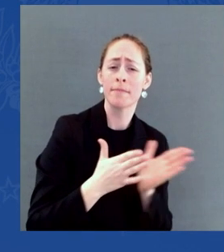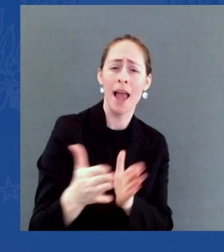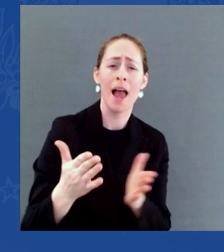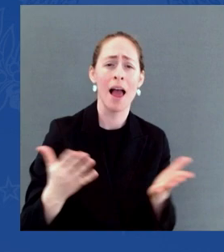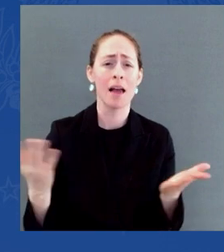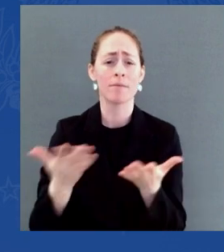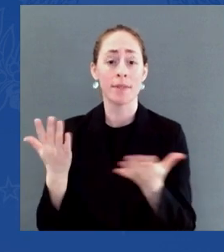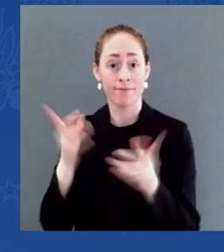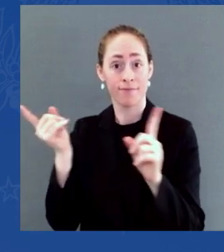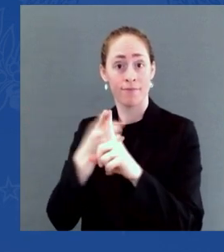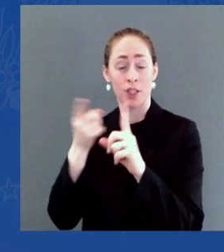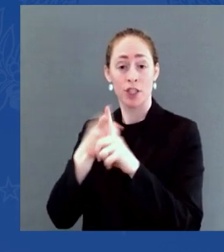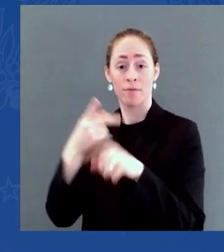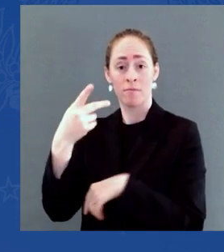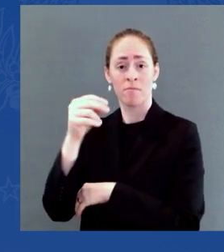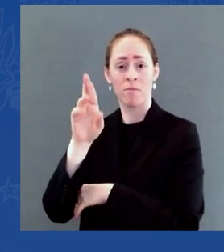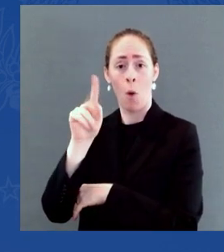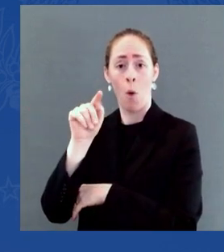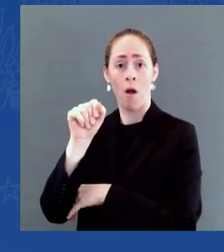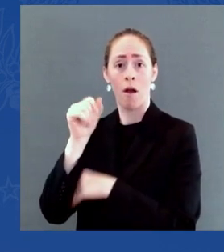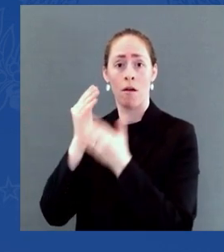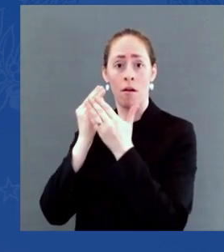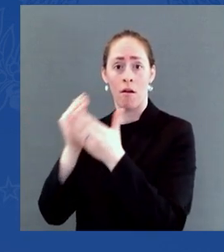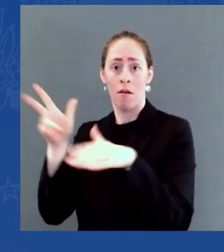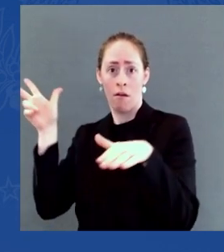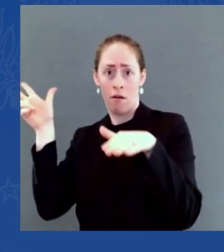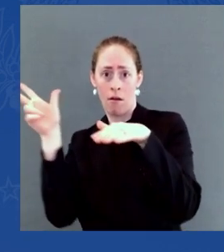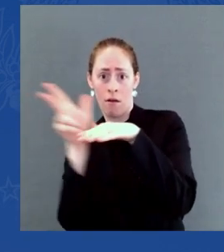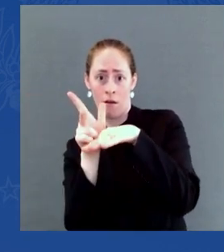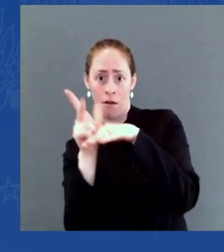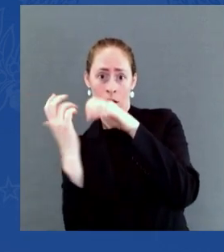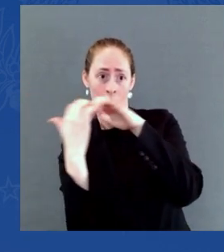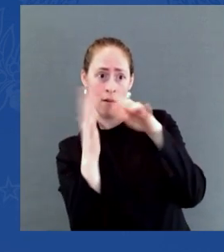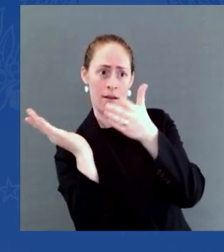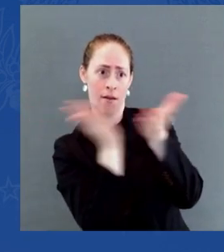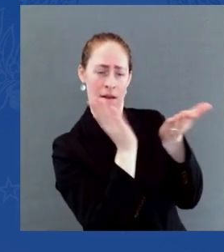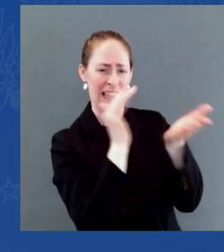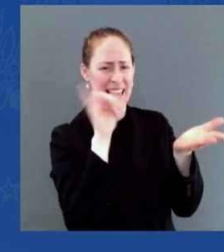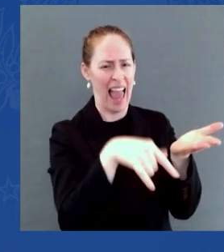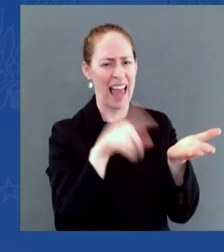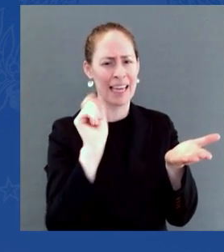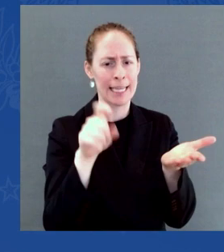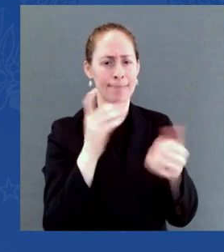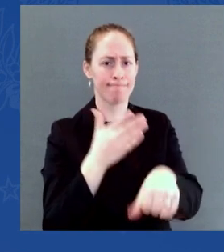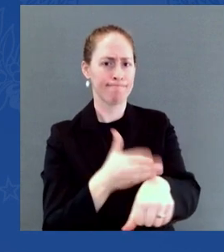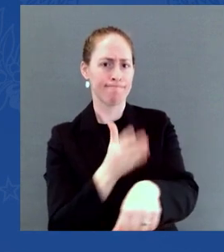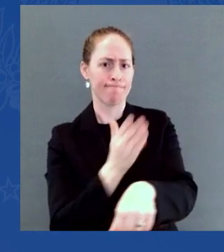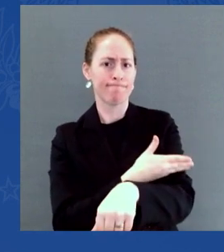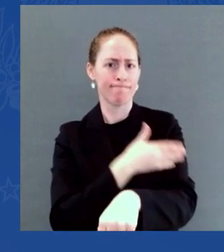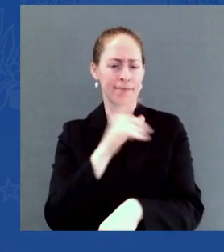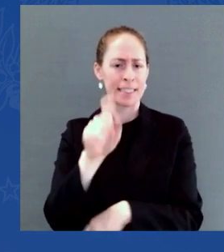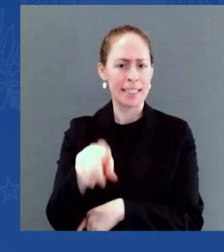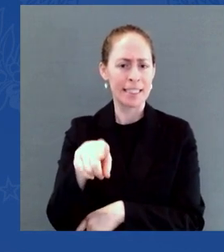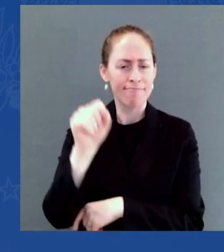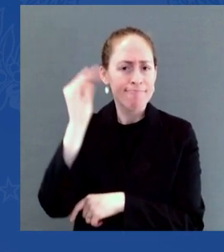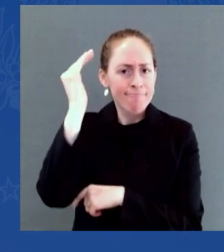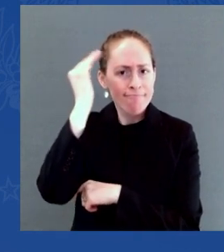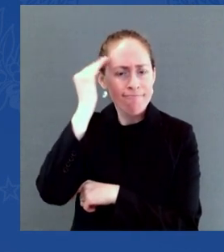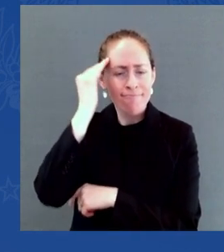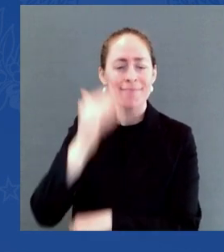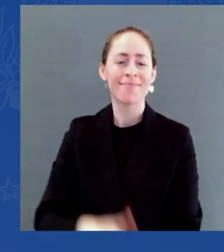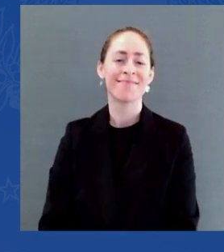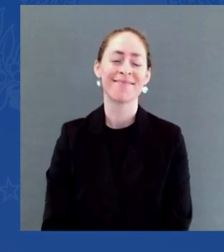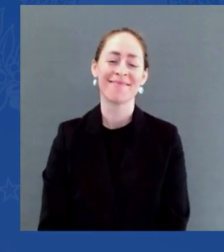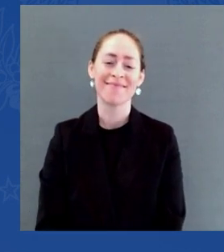ports. Forty percent of the goods that come into the country on the West Coast come through two ports, Los Angeles